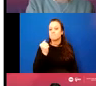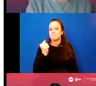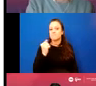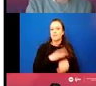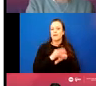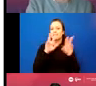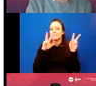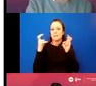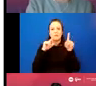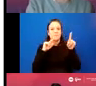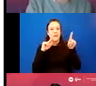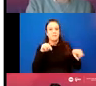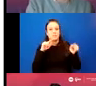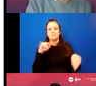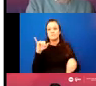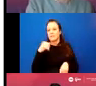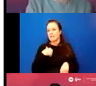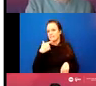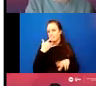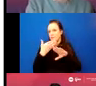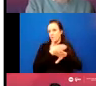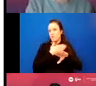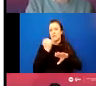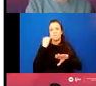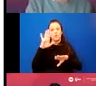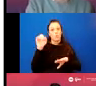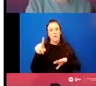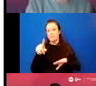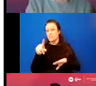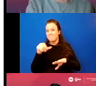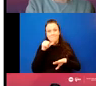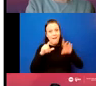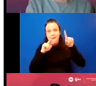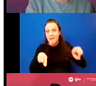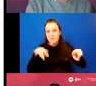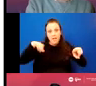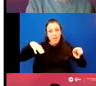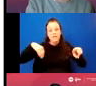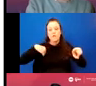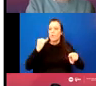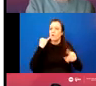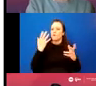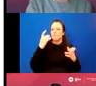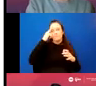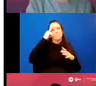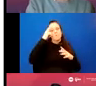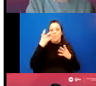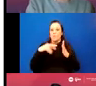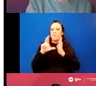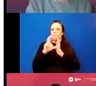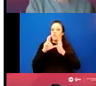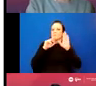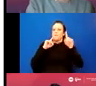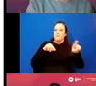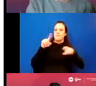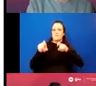topic of answers, uh, like I said before, if your question did not get answered, or, uh, if you want to just review the questions and answers,